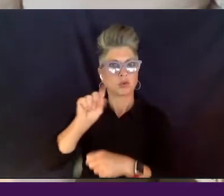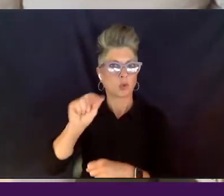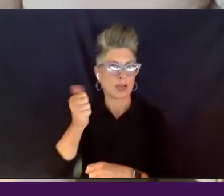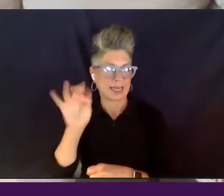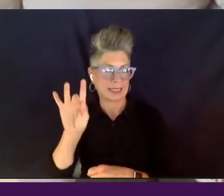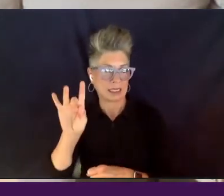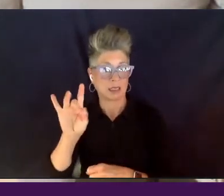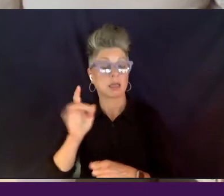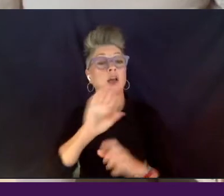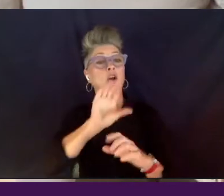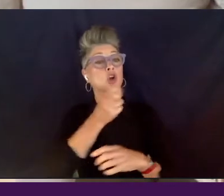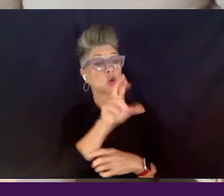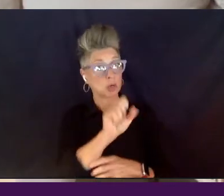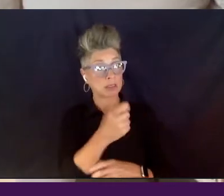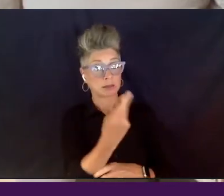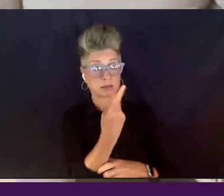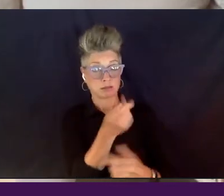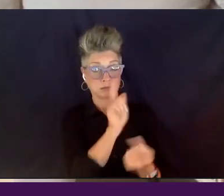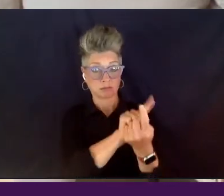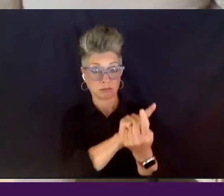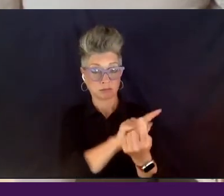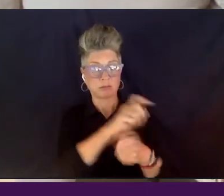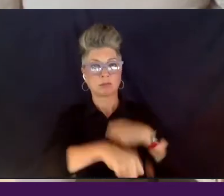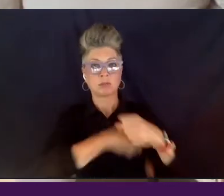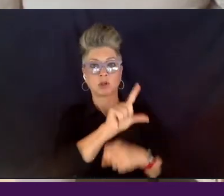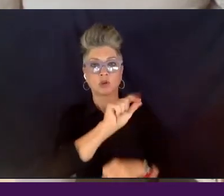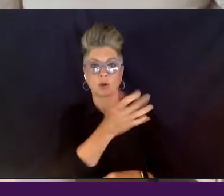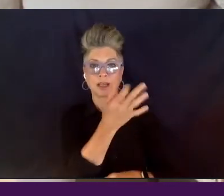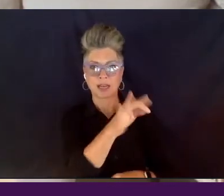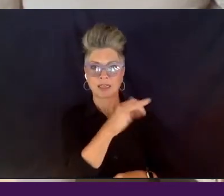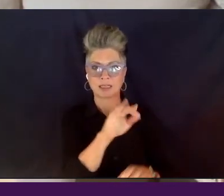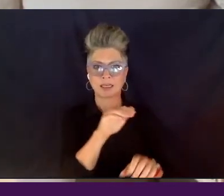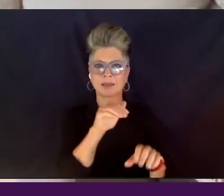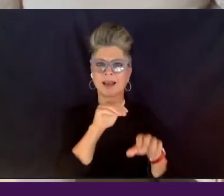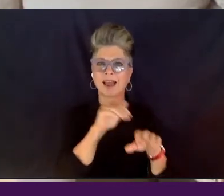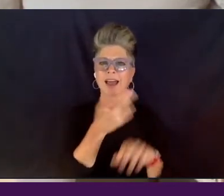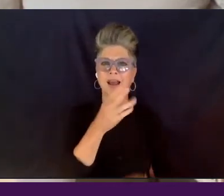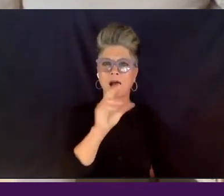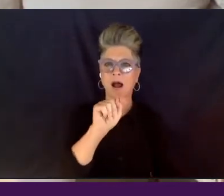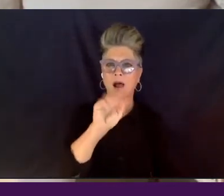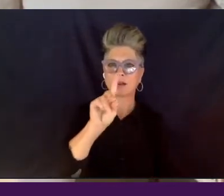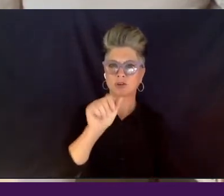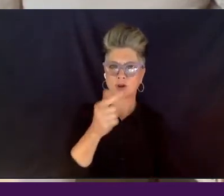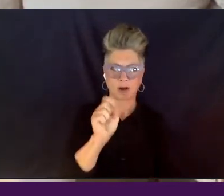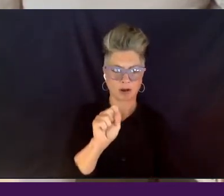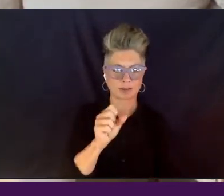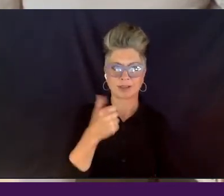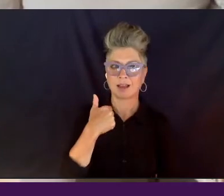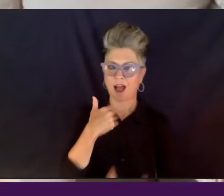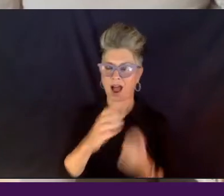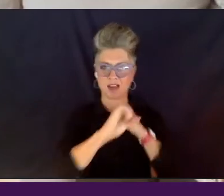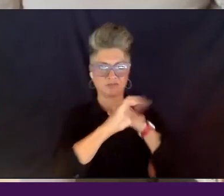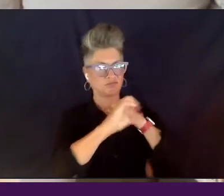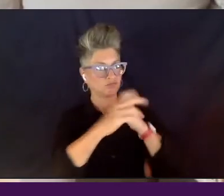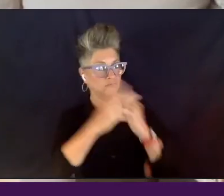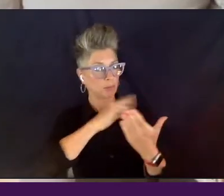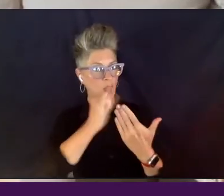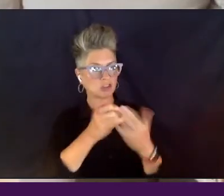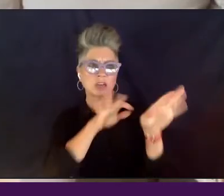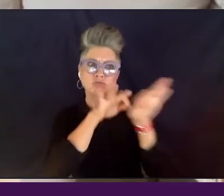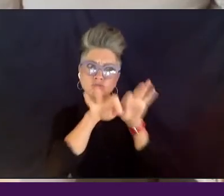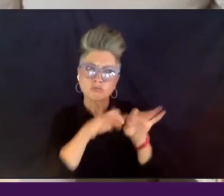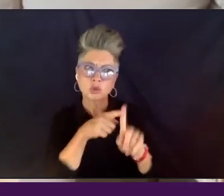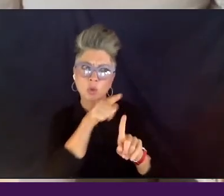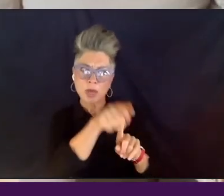2019, um, at, uh, hot dogs. Um, so I actually pitched the project, um, him, I was, um,